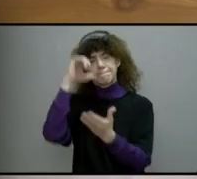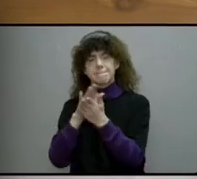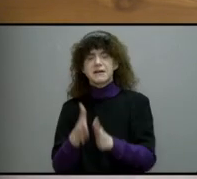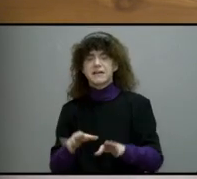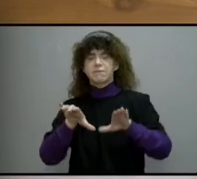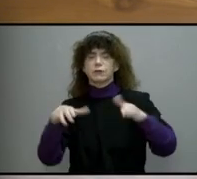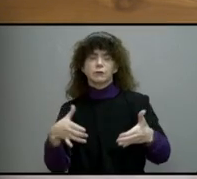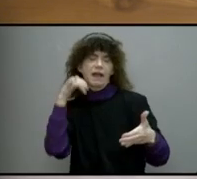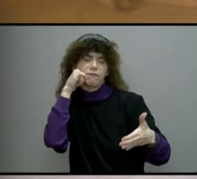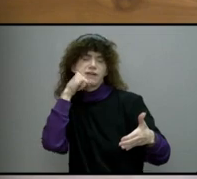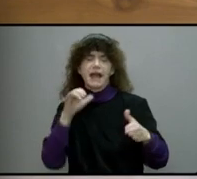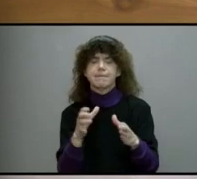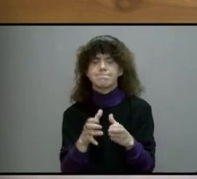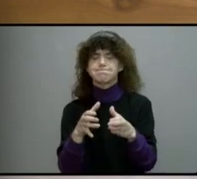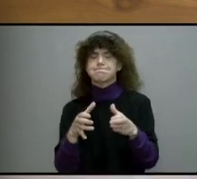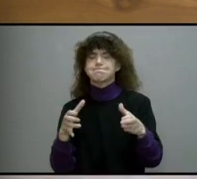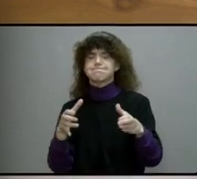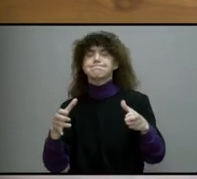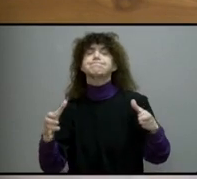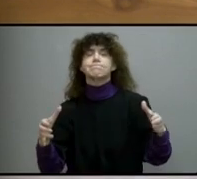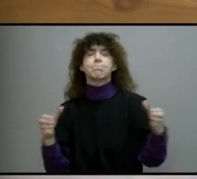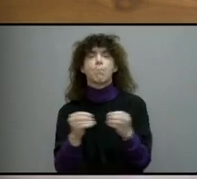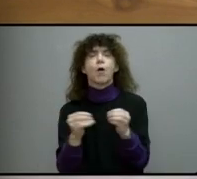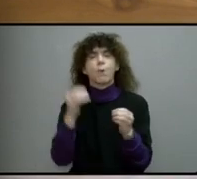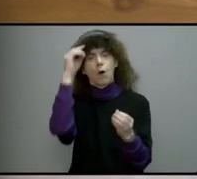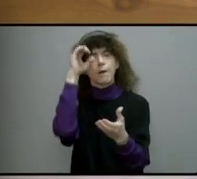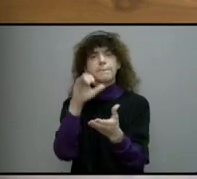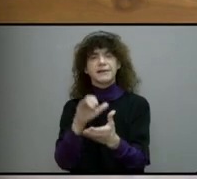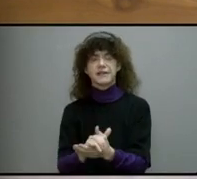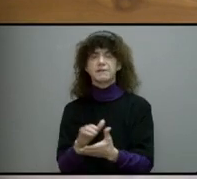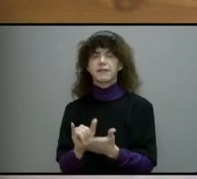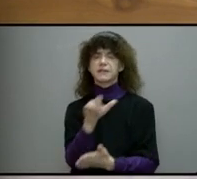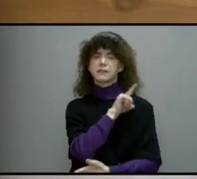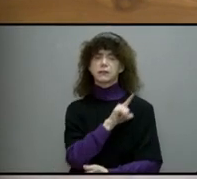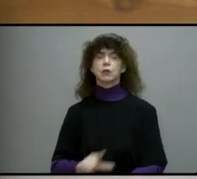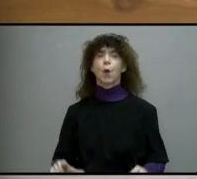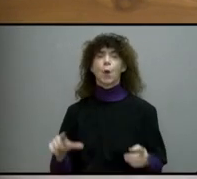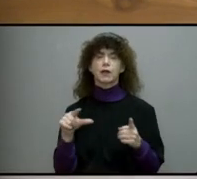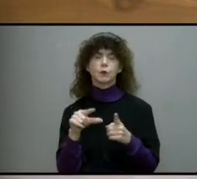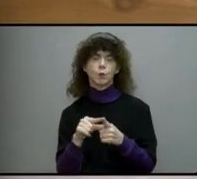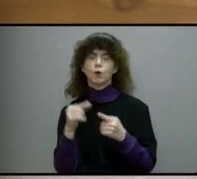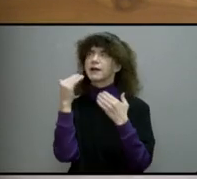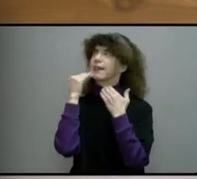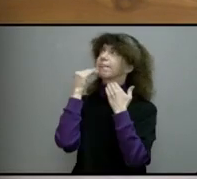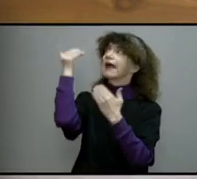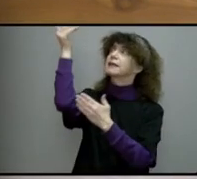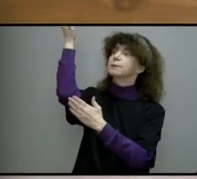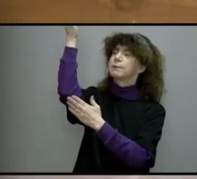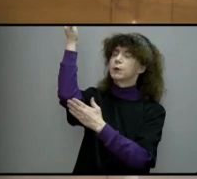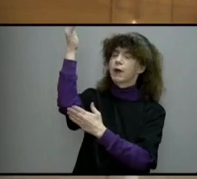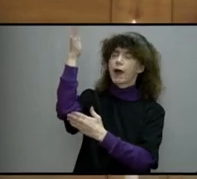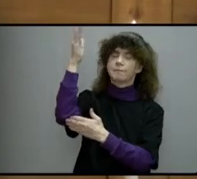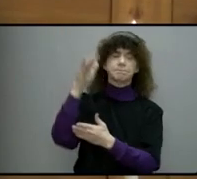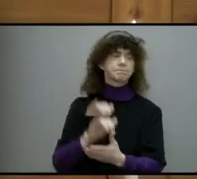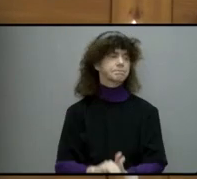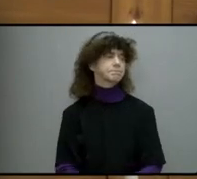those who were being saved. This is the word of the Lord. Thanks be to God.